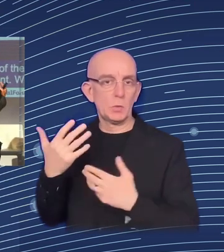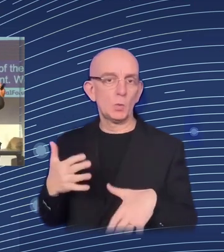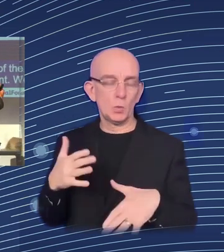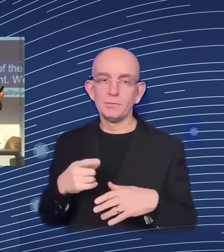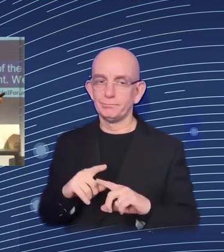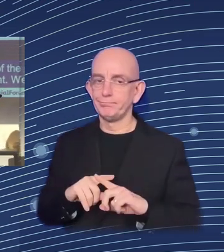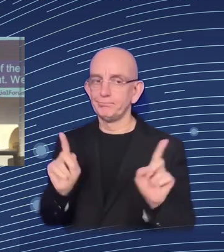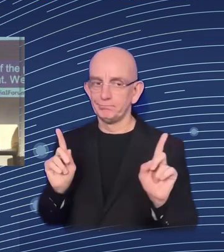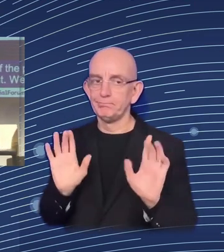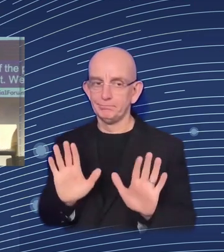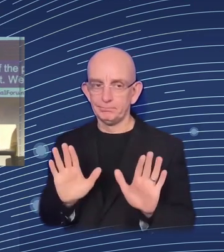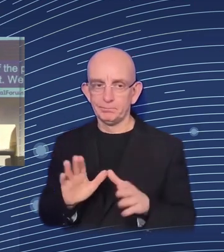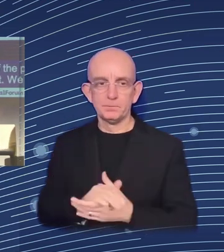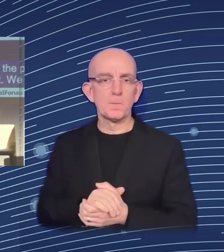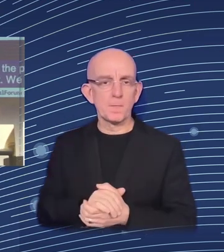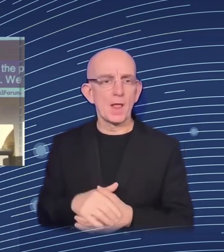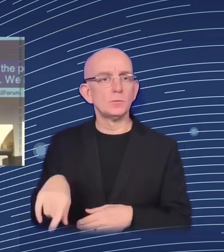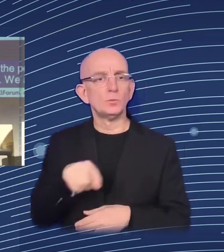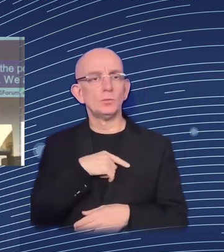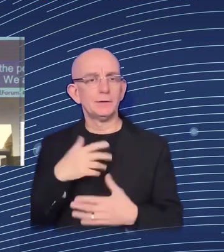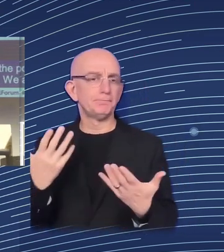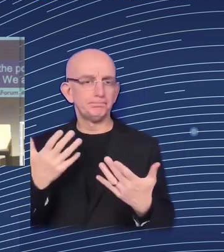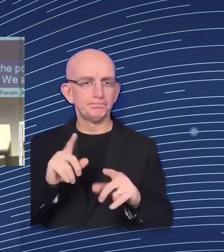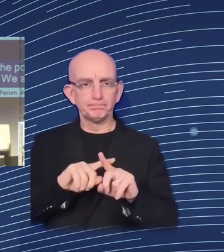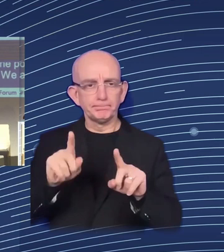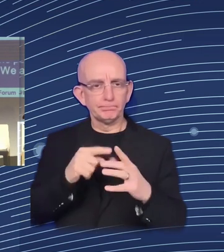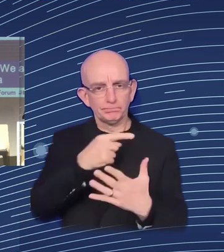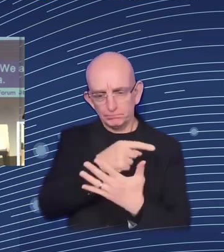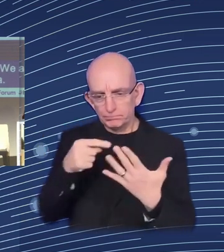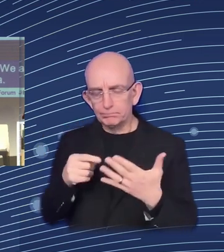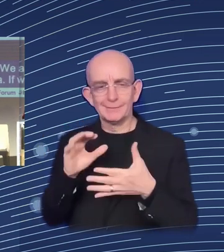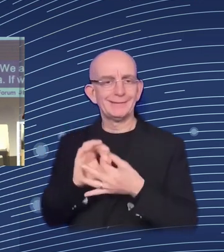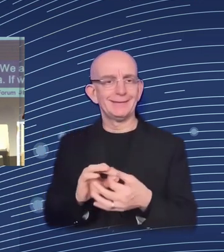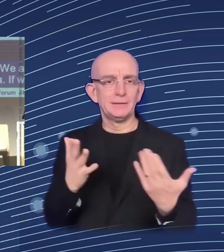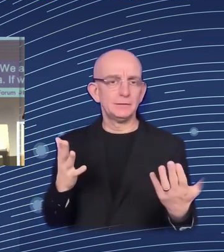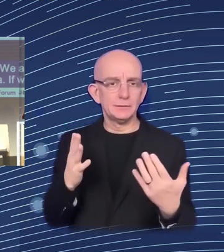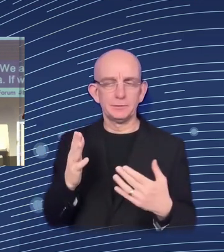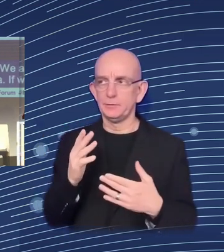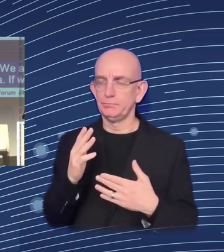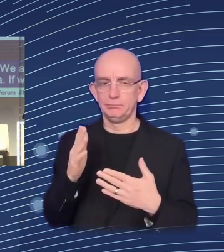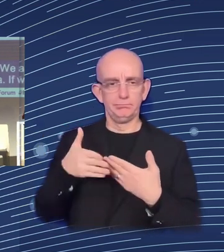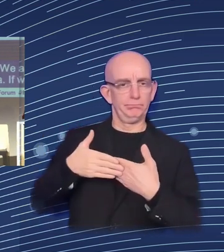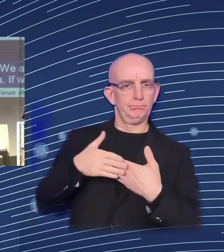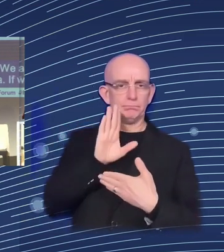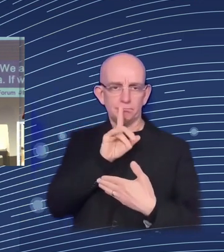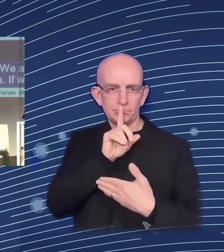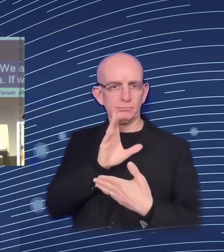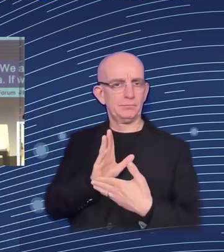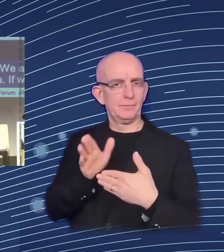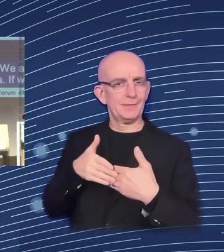If we think about the green transition, it's somewhat different. We have a big challenge, which is climate change,